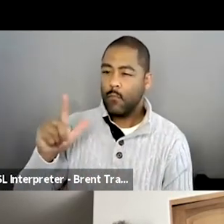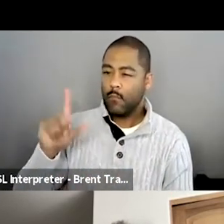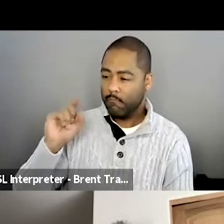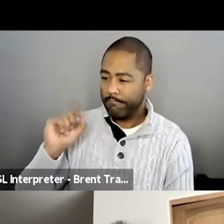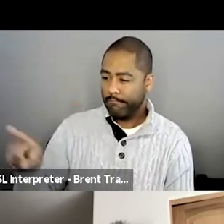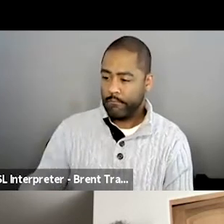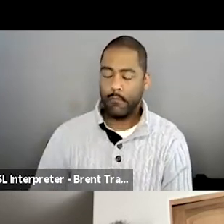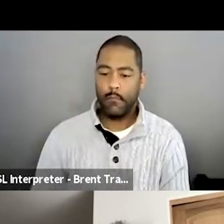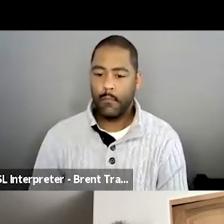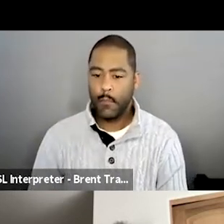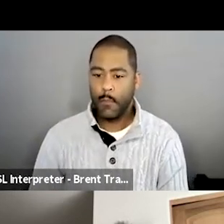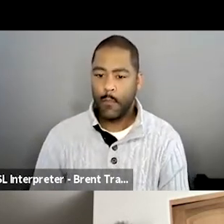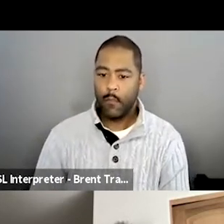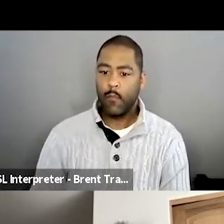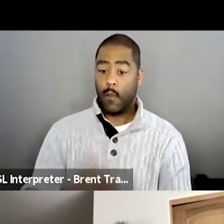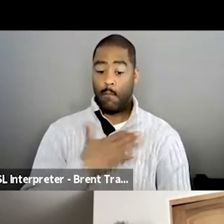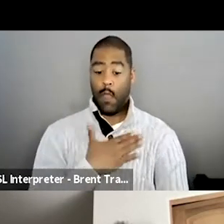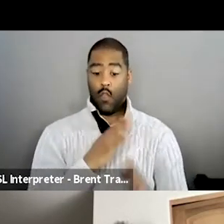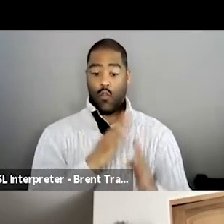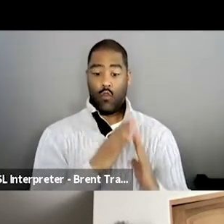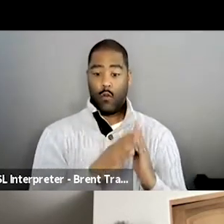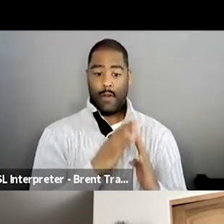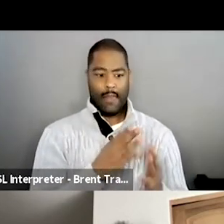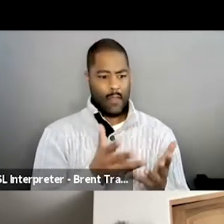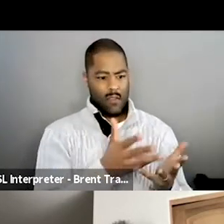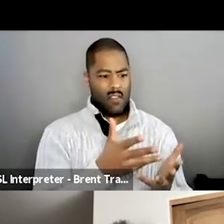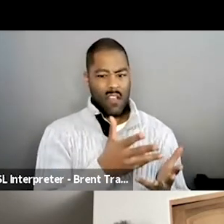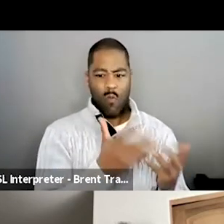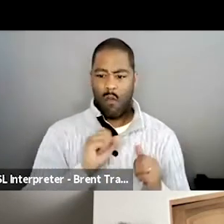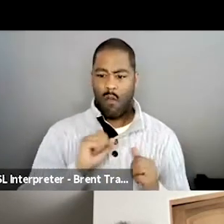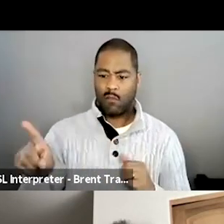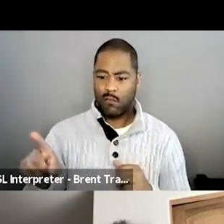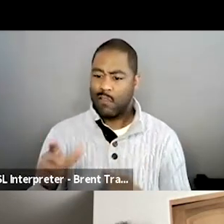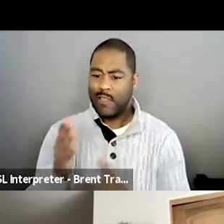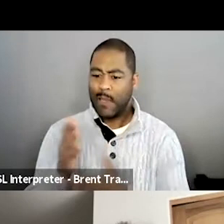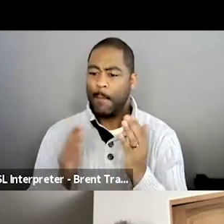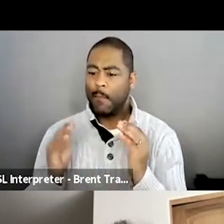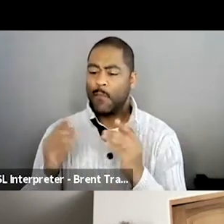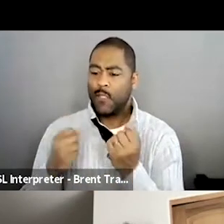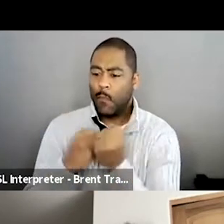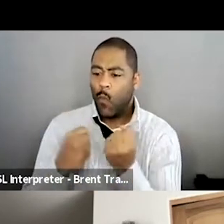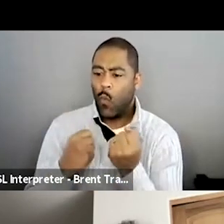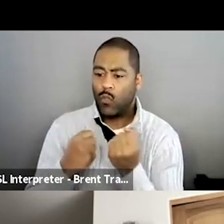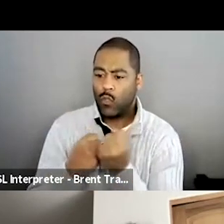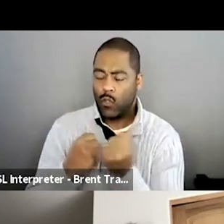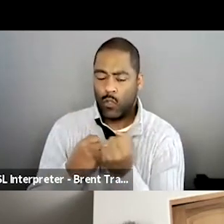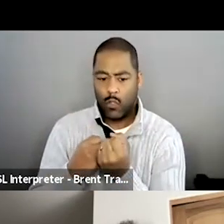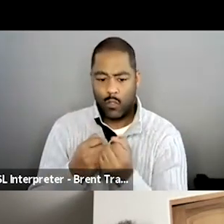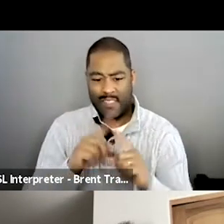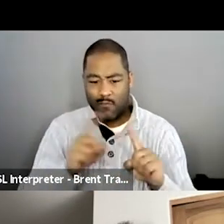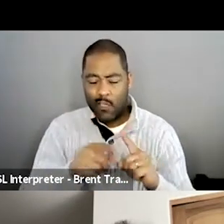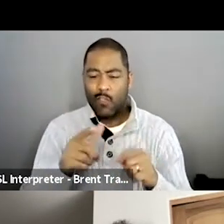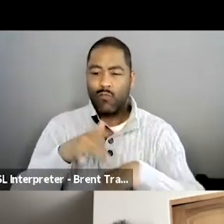some of the folks in my community were curious just about the supports that are out there for people with disabilities that they're limited, you know, um, for,